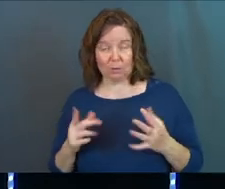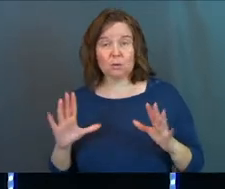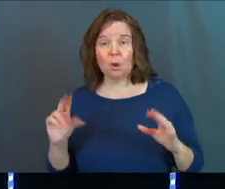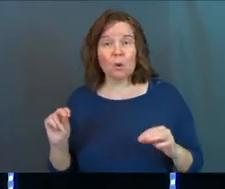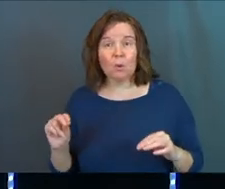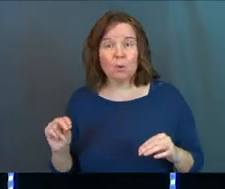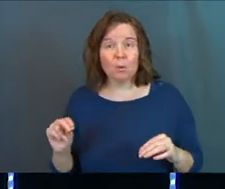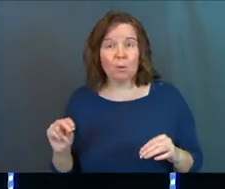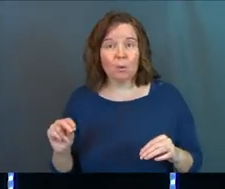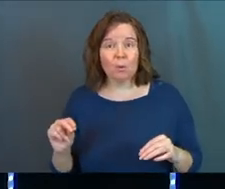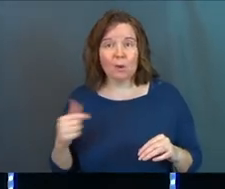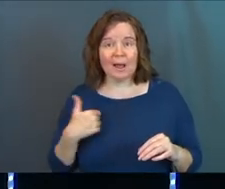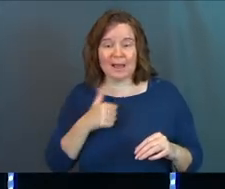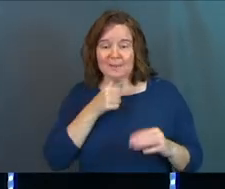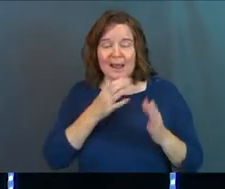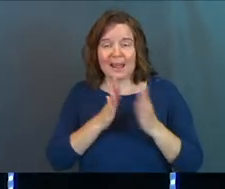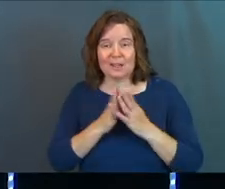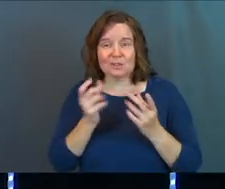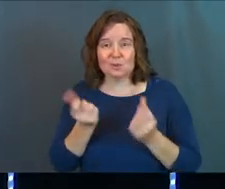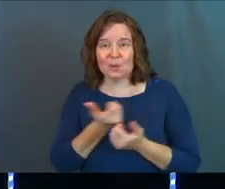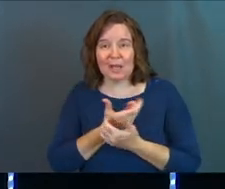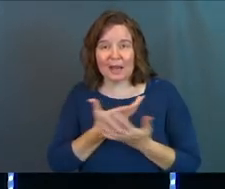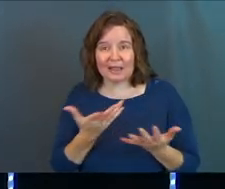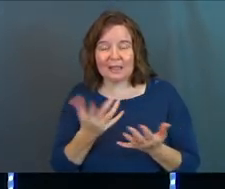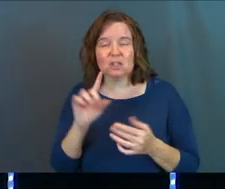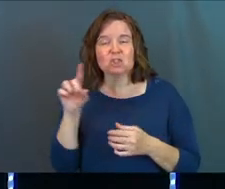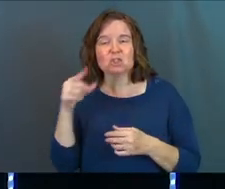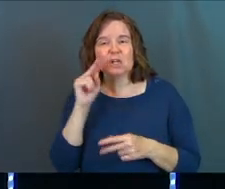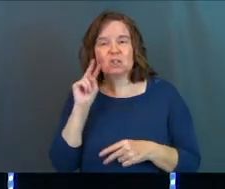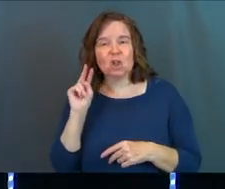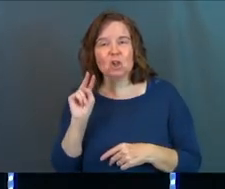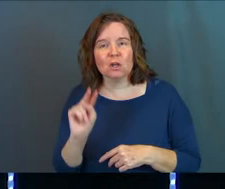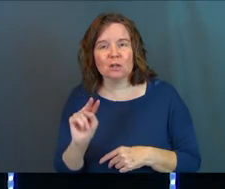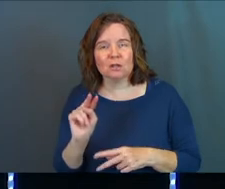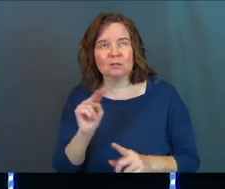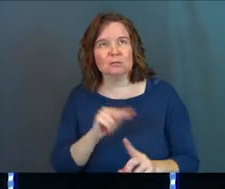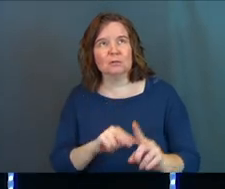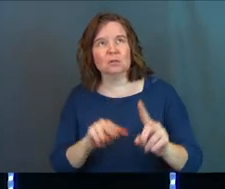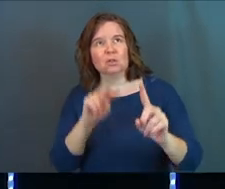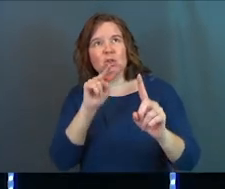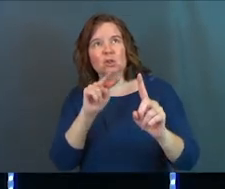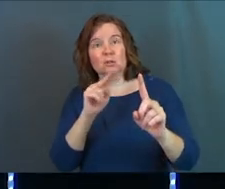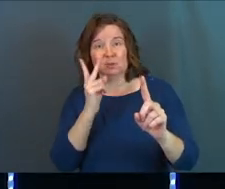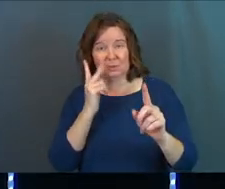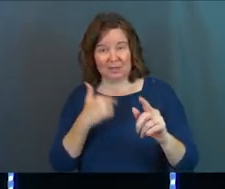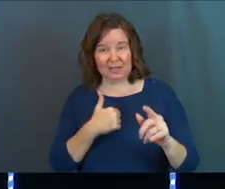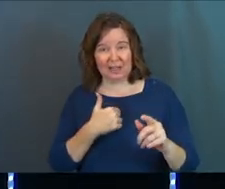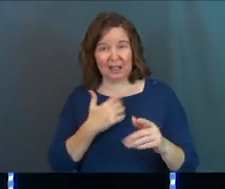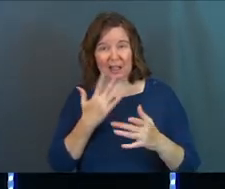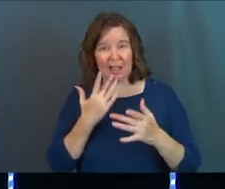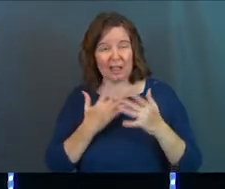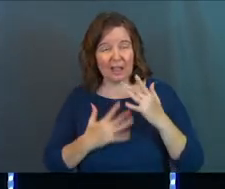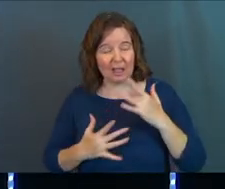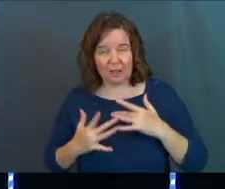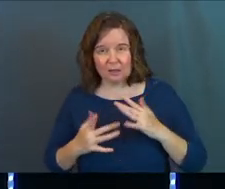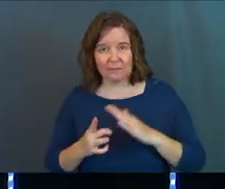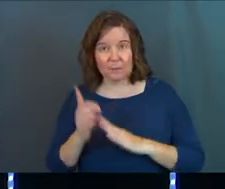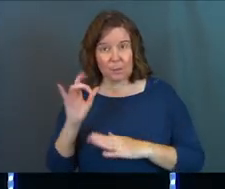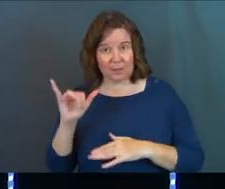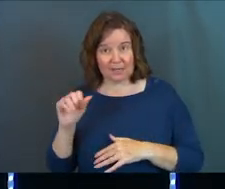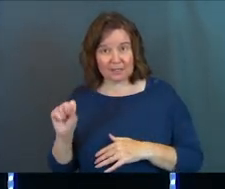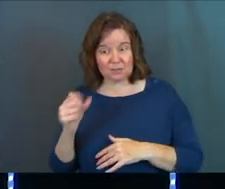No. I'm not asking you to do anything. Just look. Do you see how helpless of a moment that is?